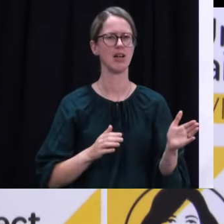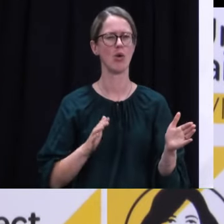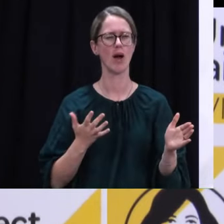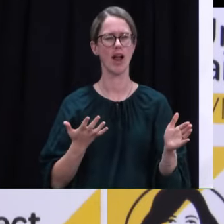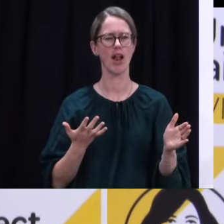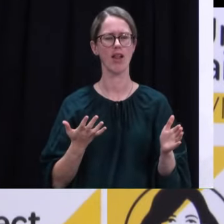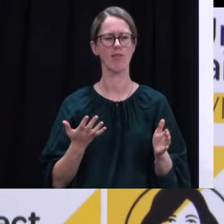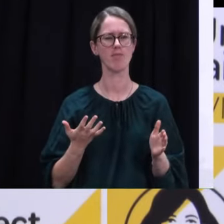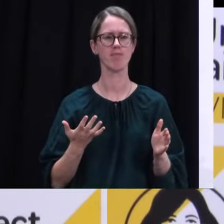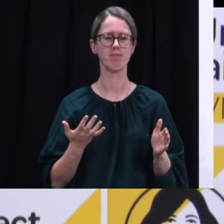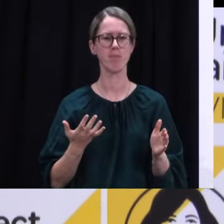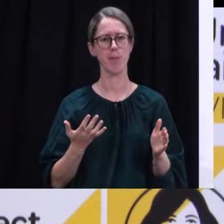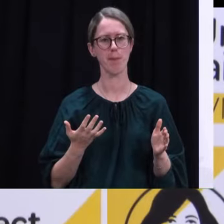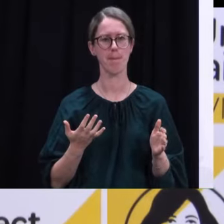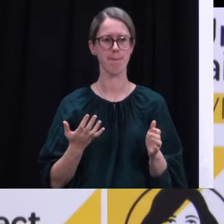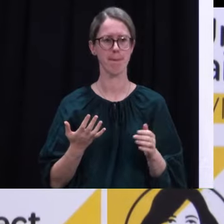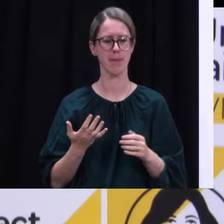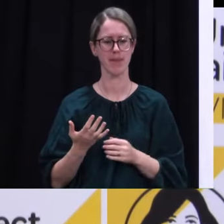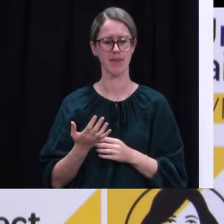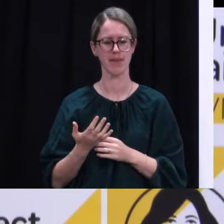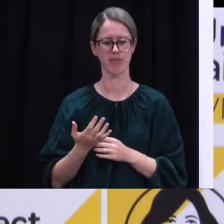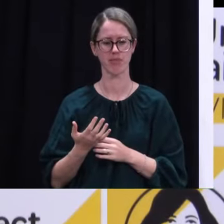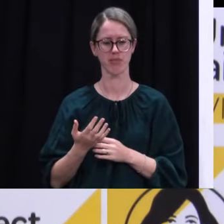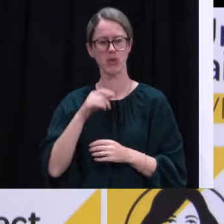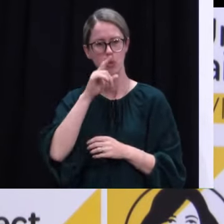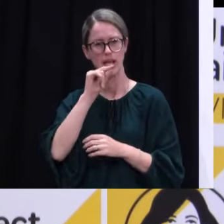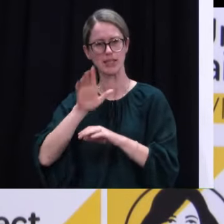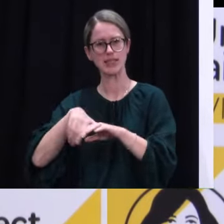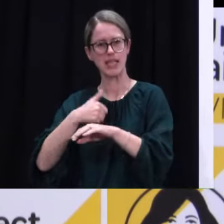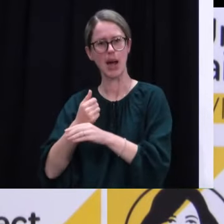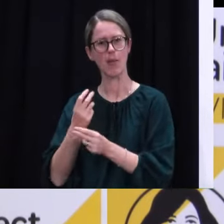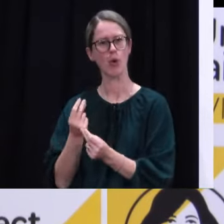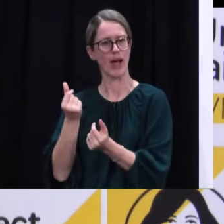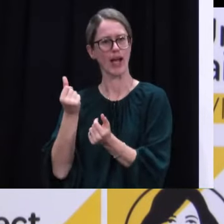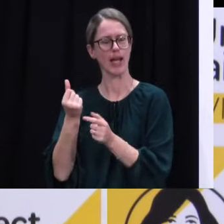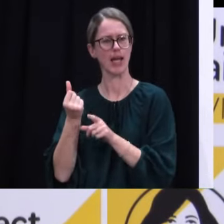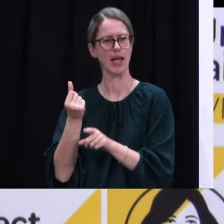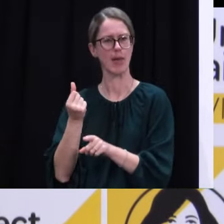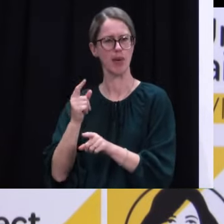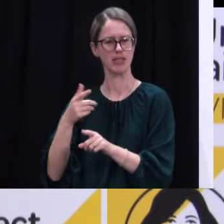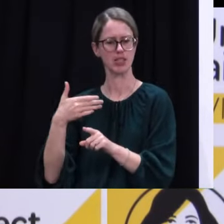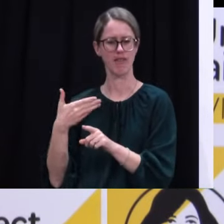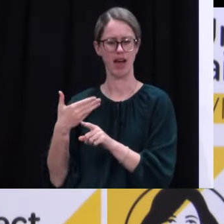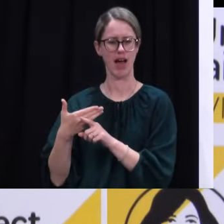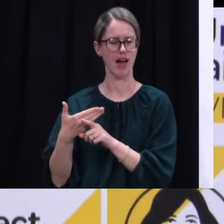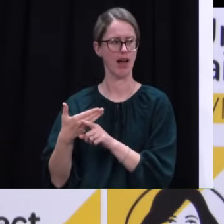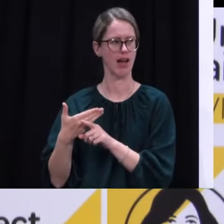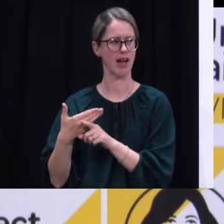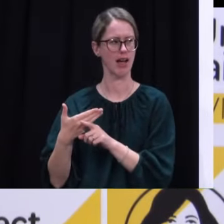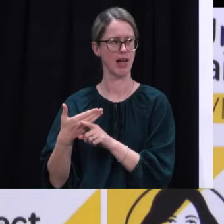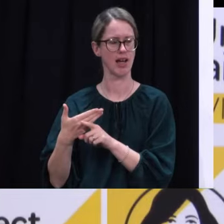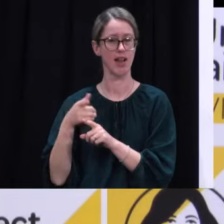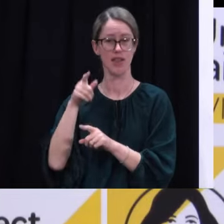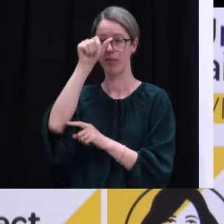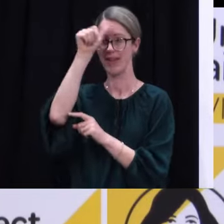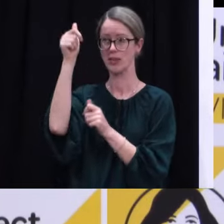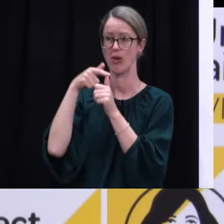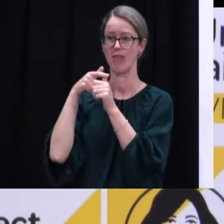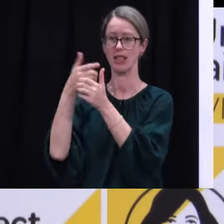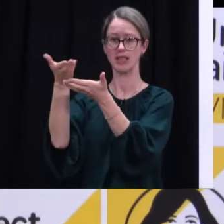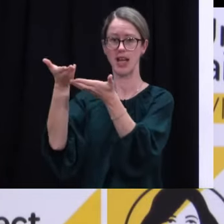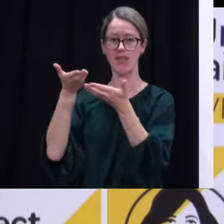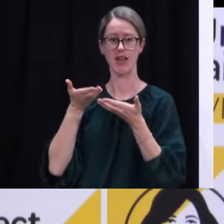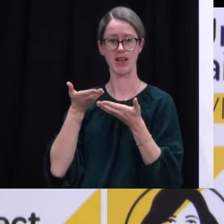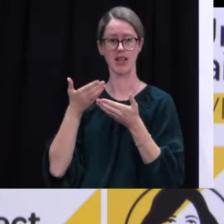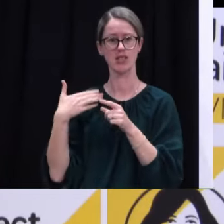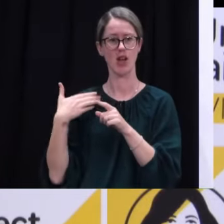difficult to stand it up quickly. But to date, there just hasn't been, and this has been the expert advice, as the Prime Minister said,